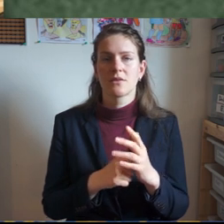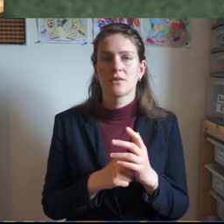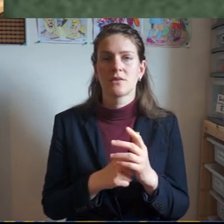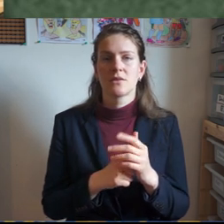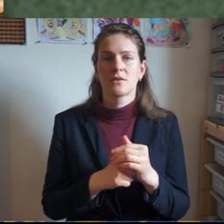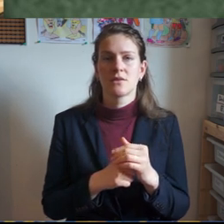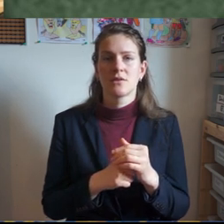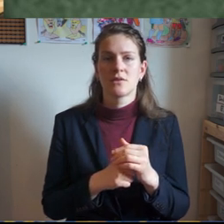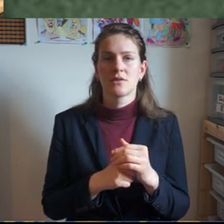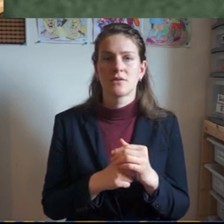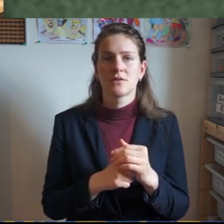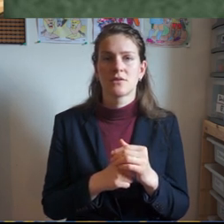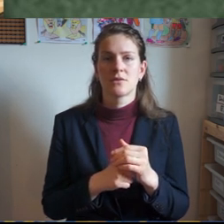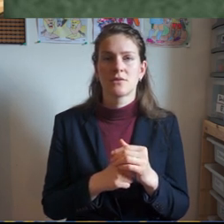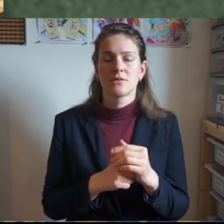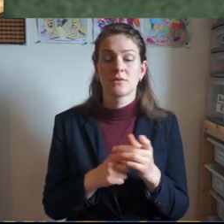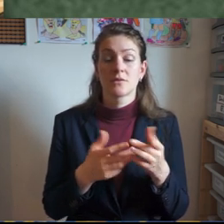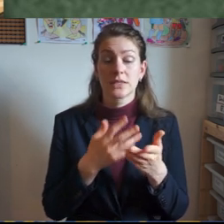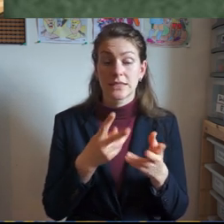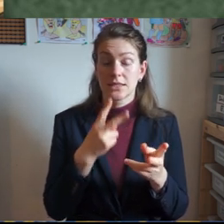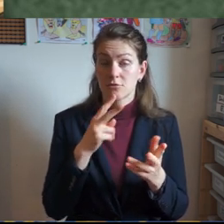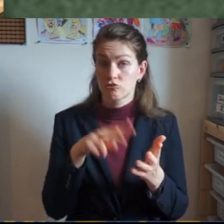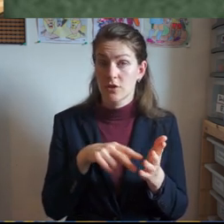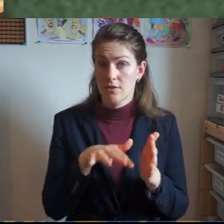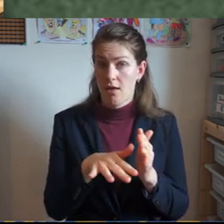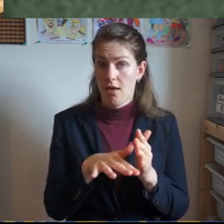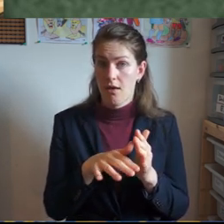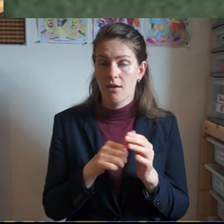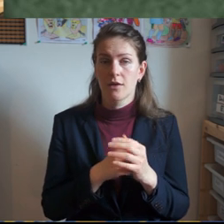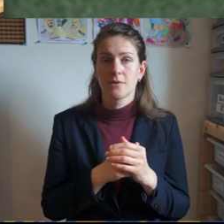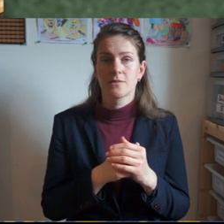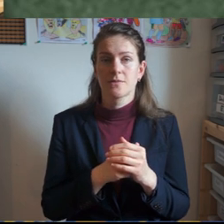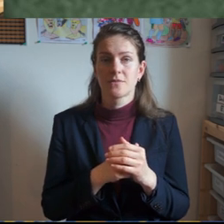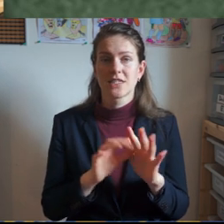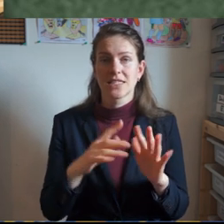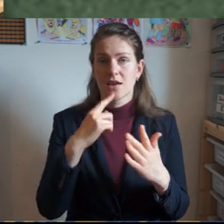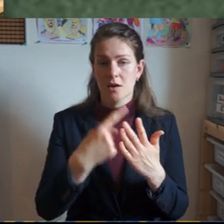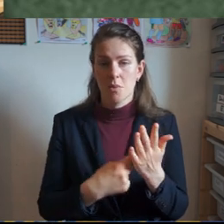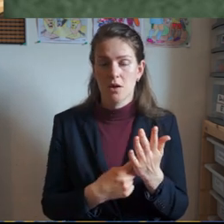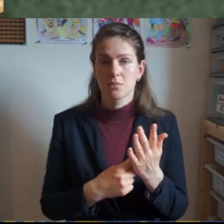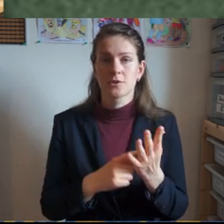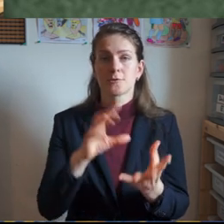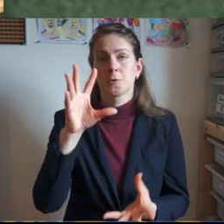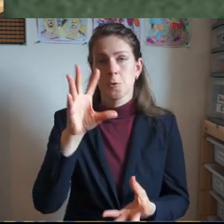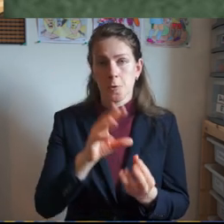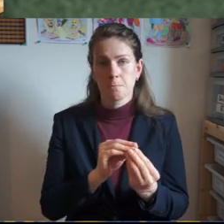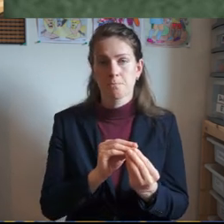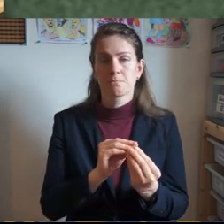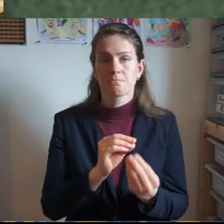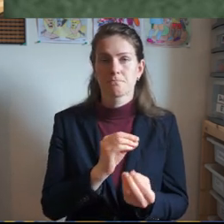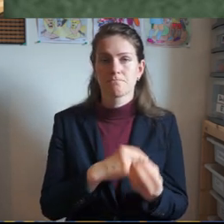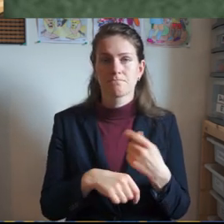given us the ten commandments in a summary form see the Lord Jesus